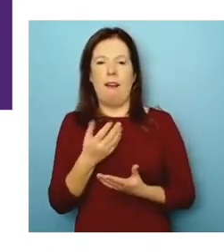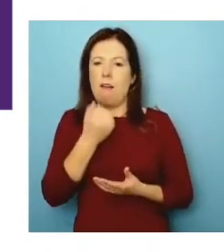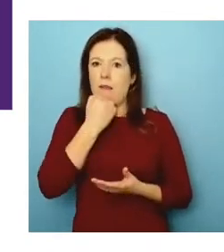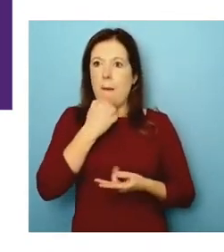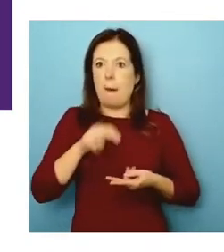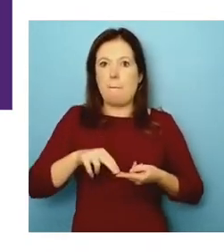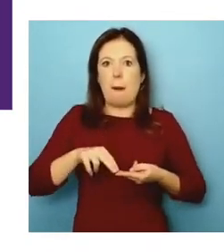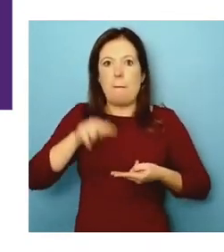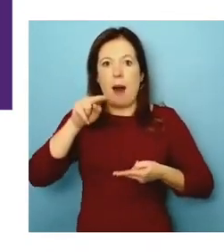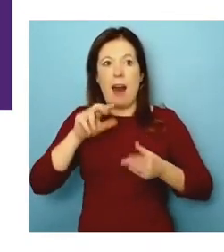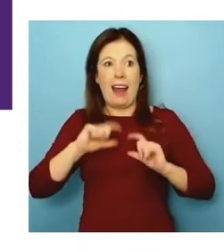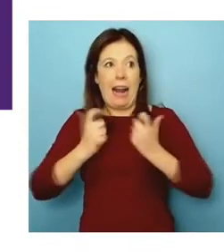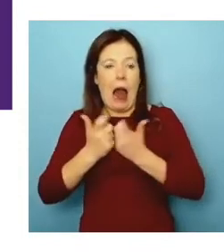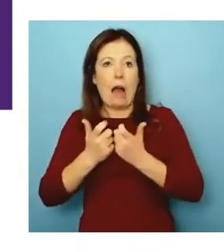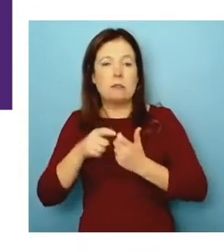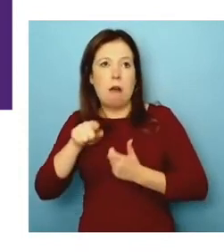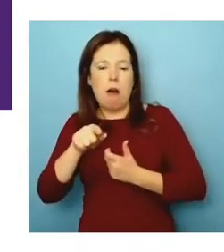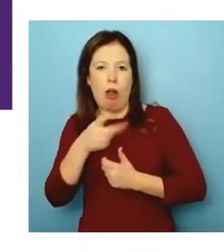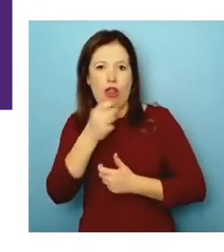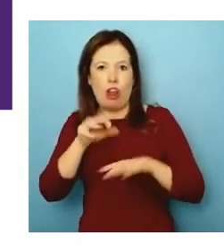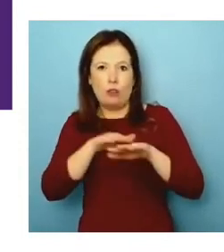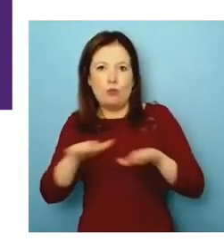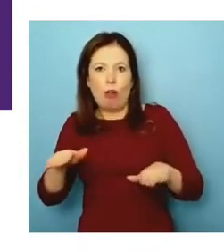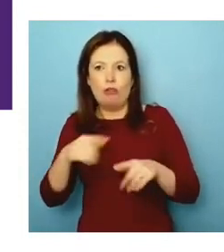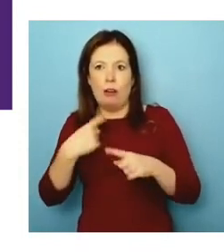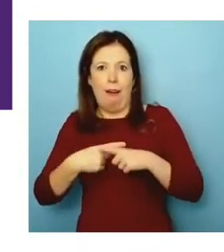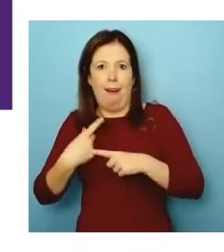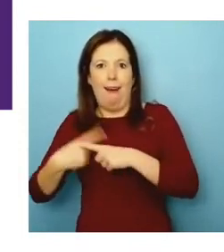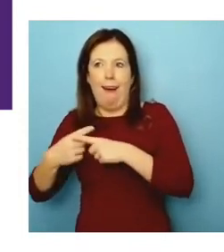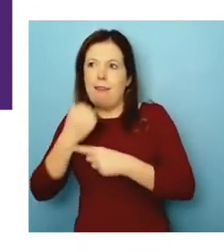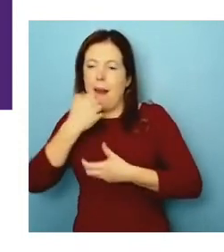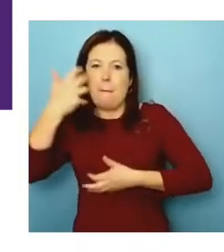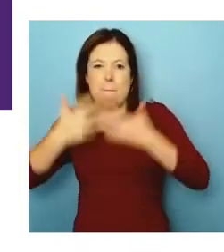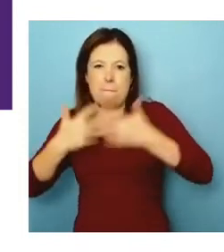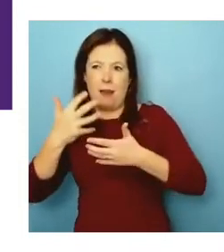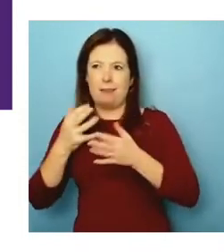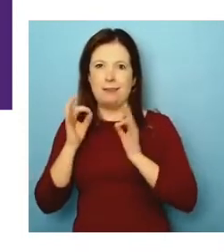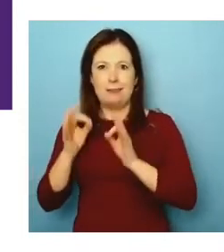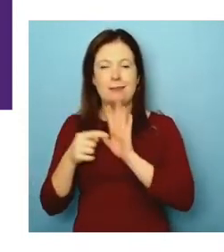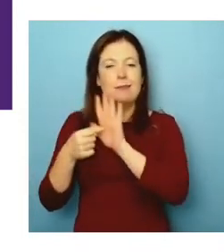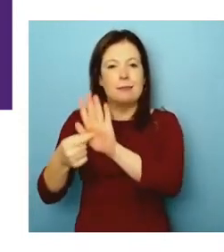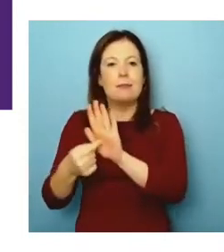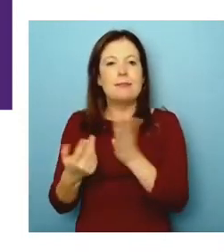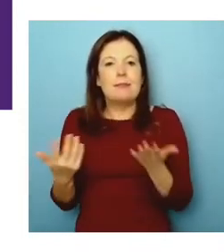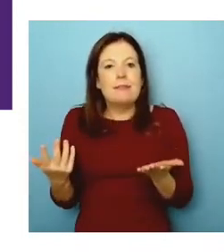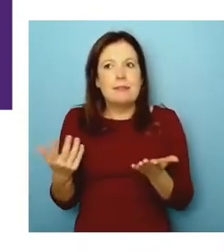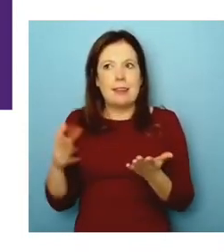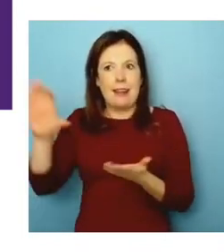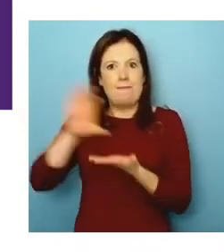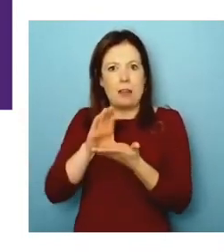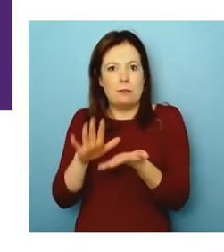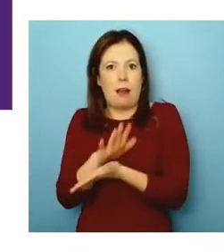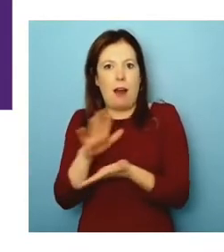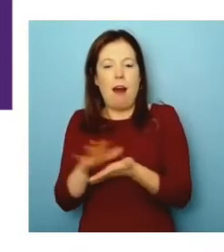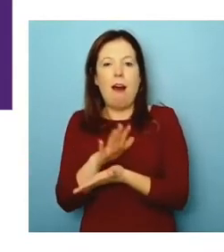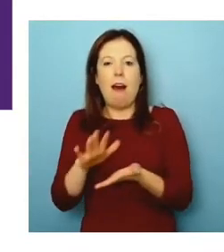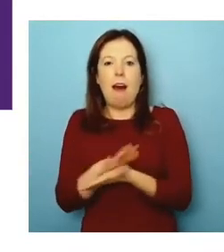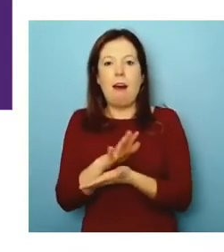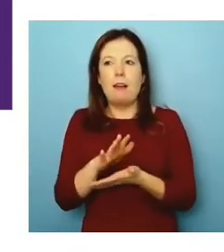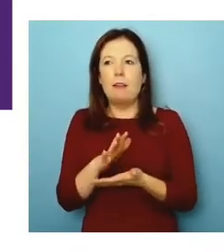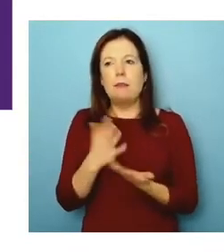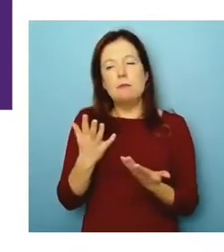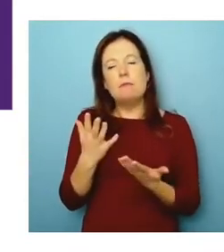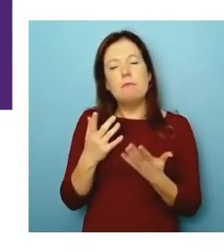classroom, get 30 kids and use multiple of that. So we knew our numbers would look really good for investors. So something about a confidence